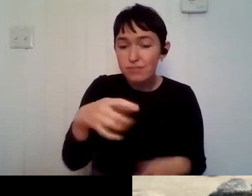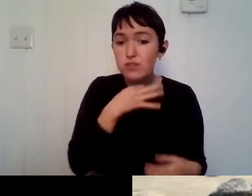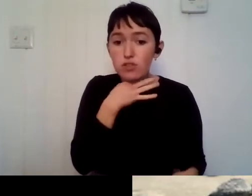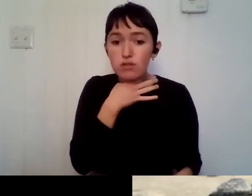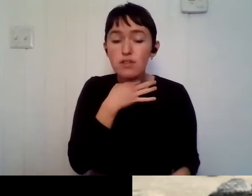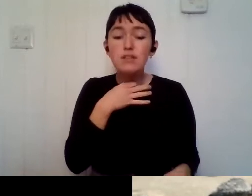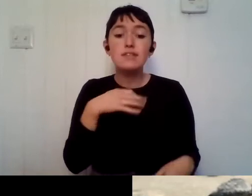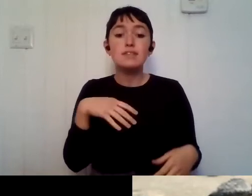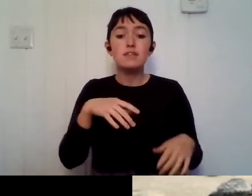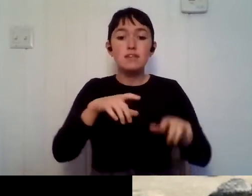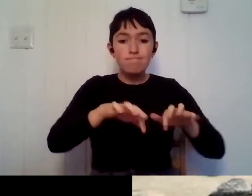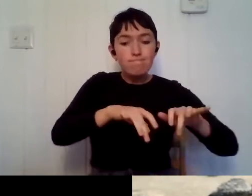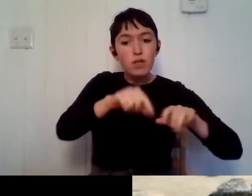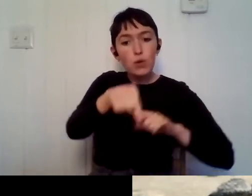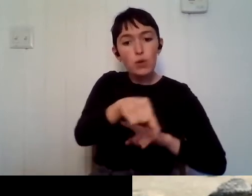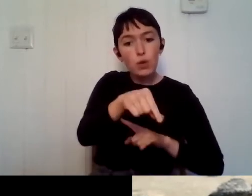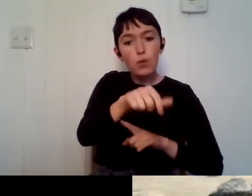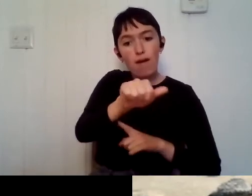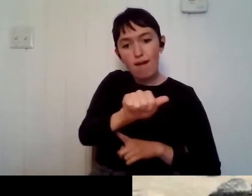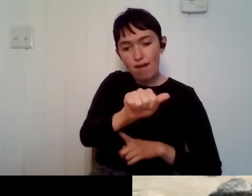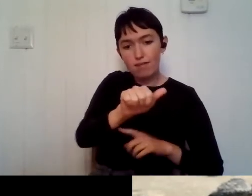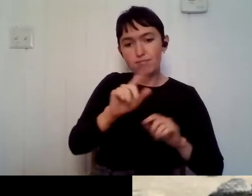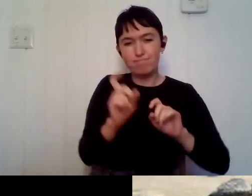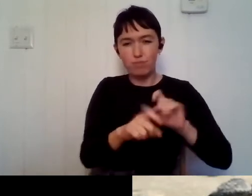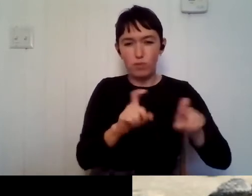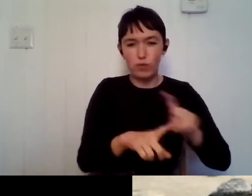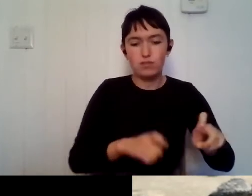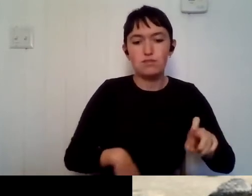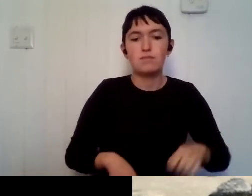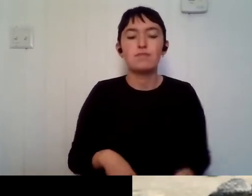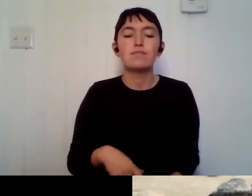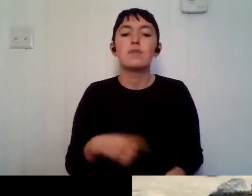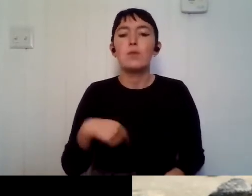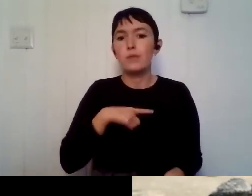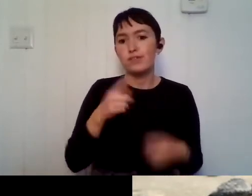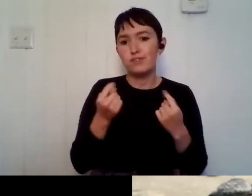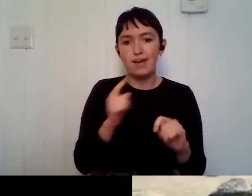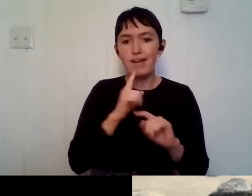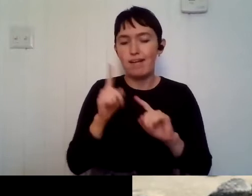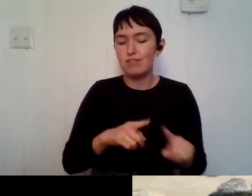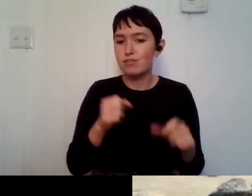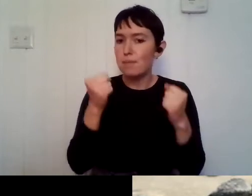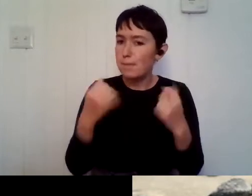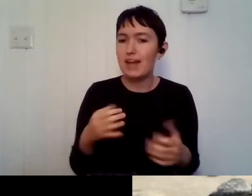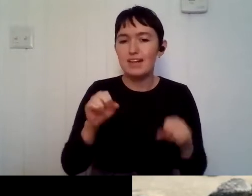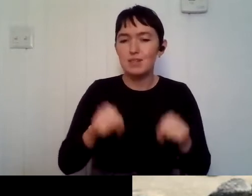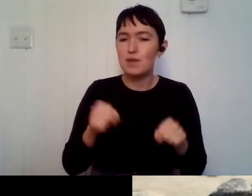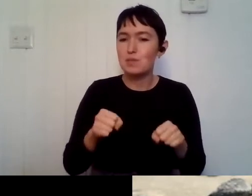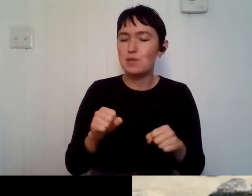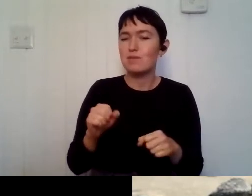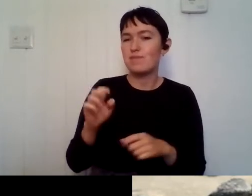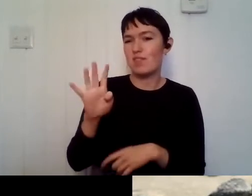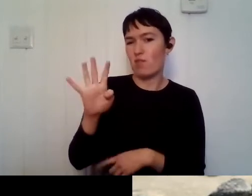please put them in the Q&A. We will try to get to as many questions as we possibly can over the next 45 minutes or so.